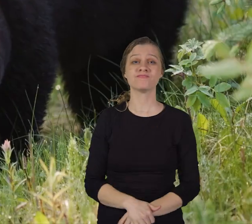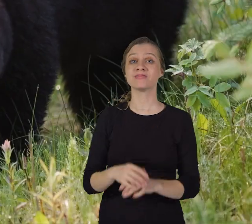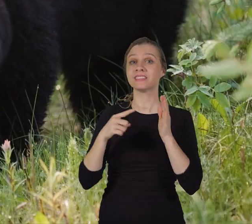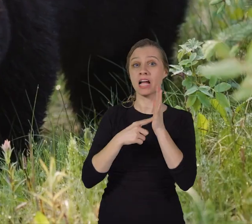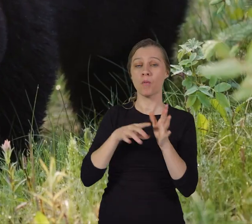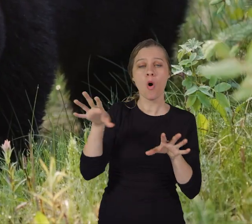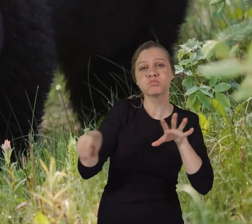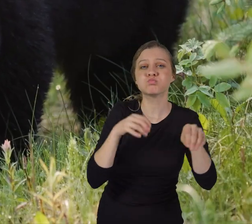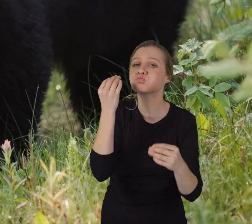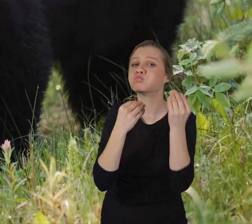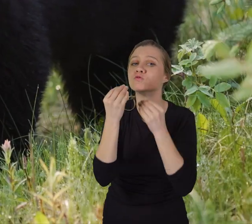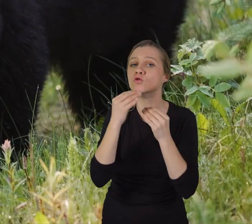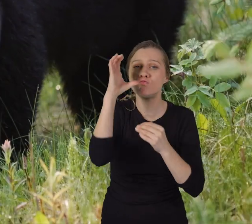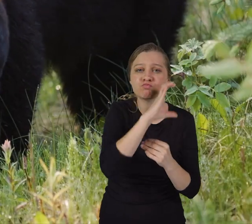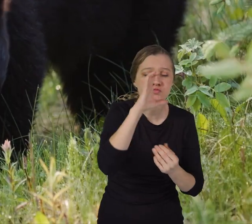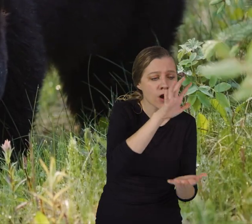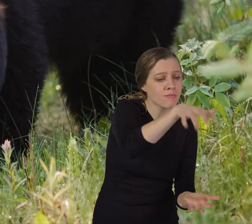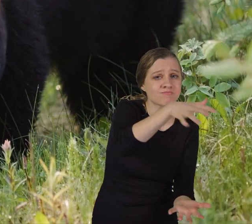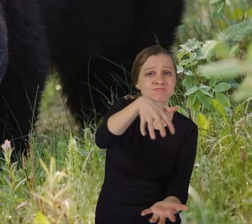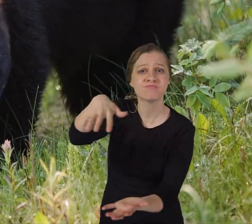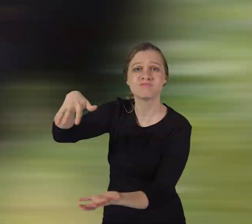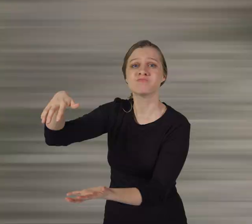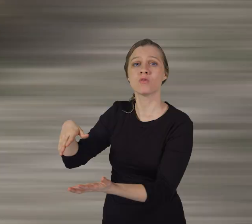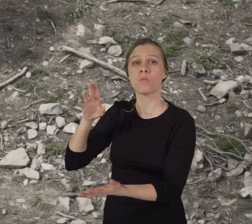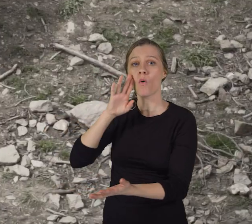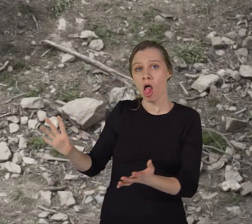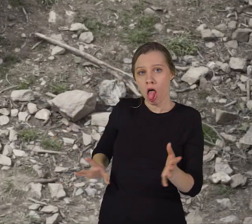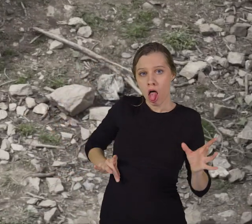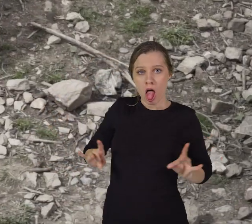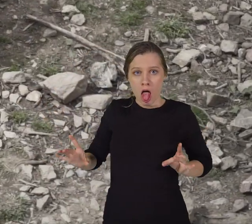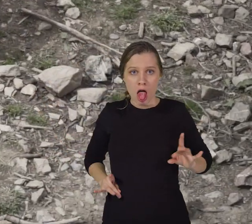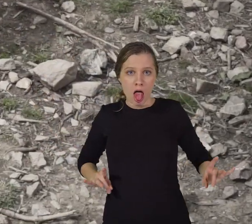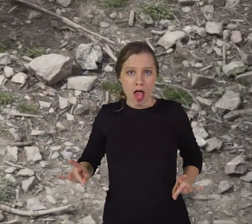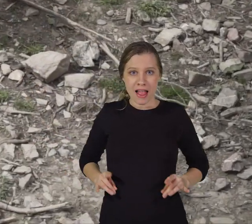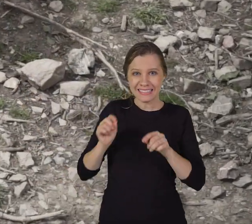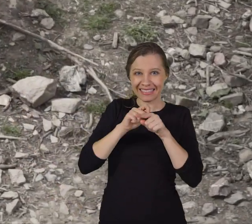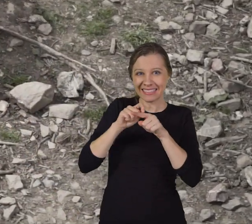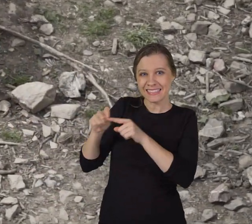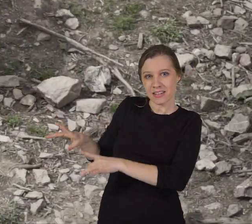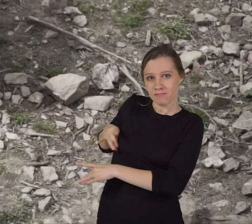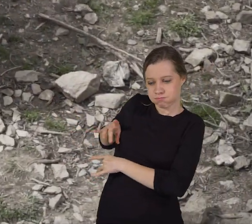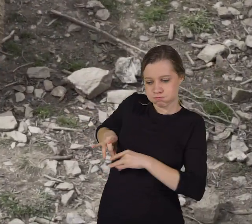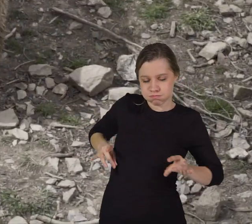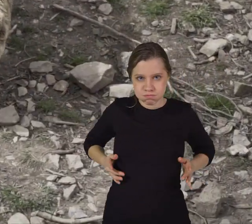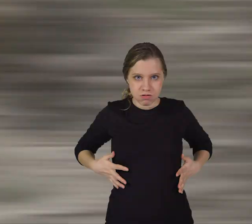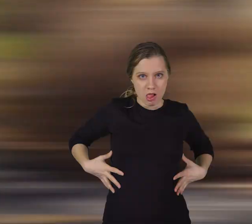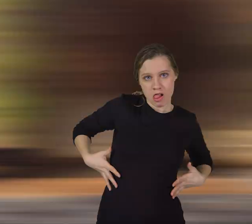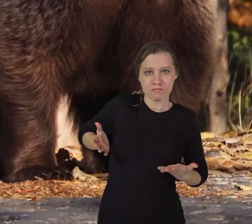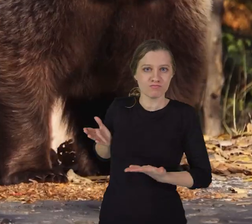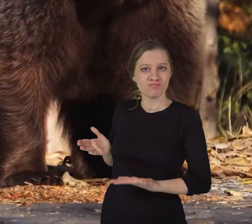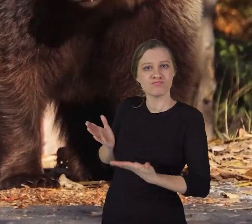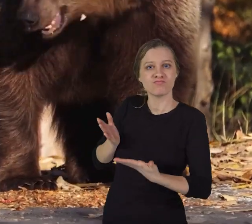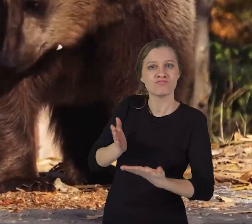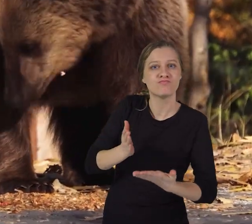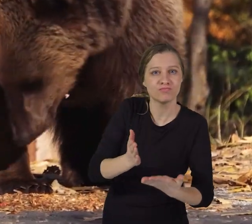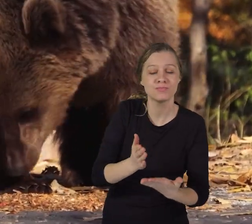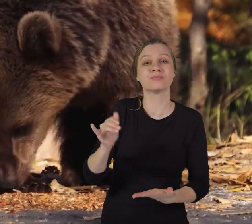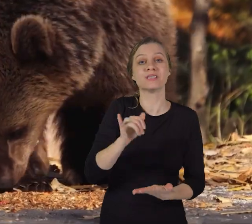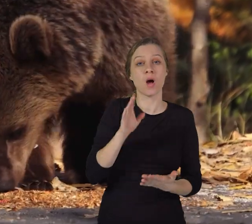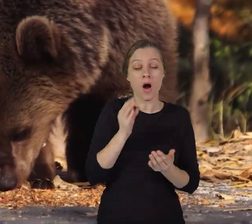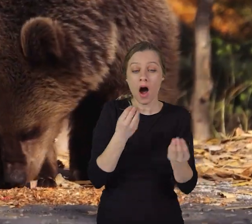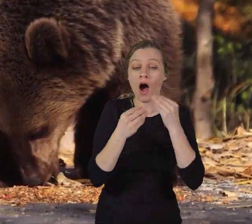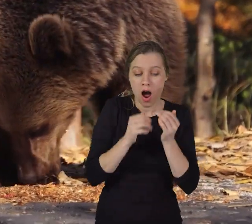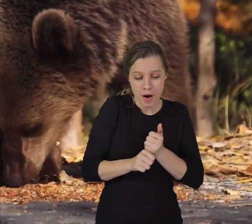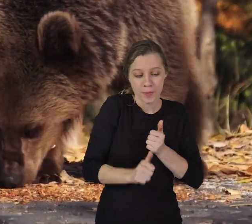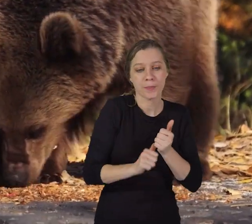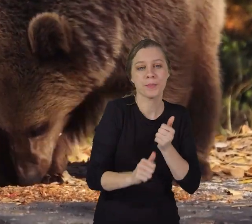For example, when they forage for food, bears spread plant and berry seeds that hold on to their fur and